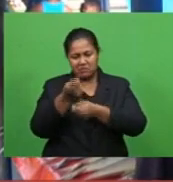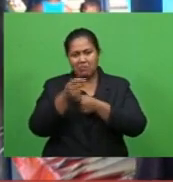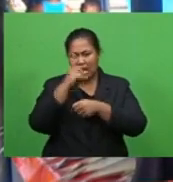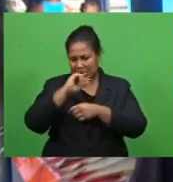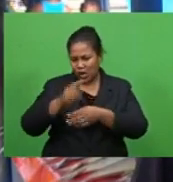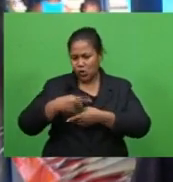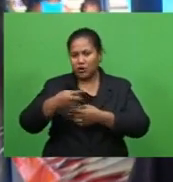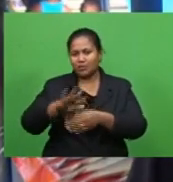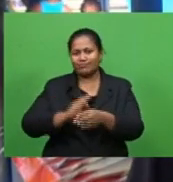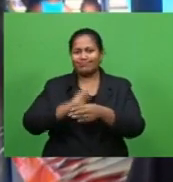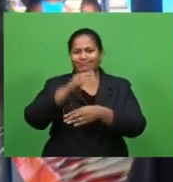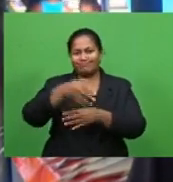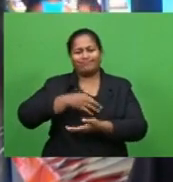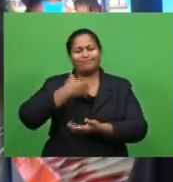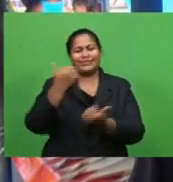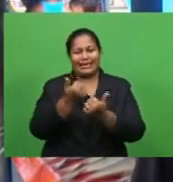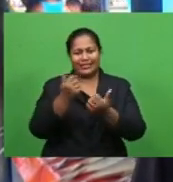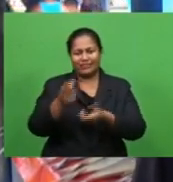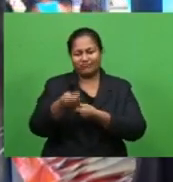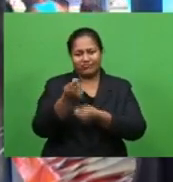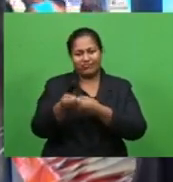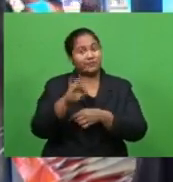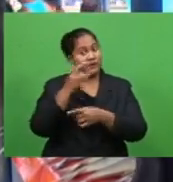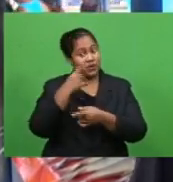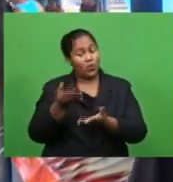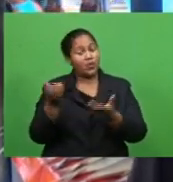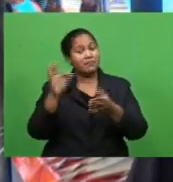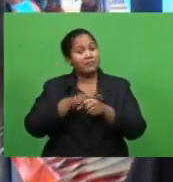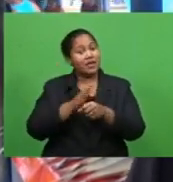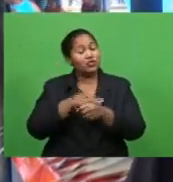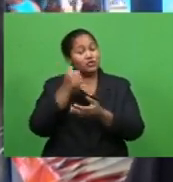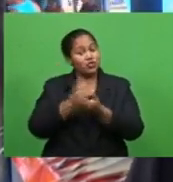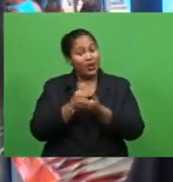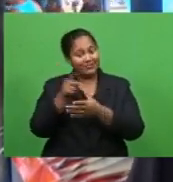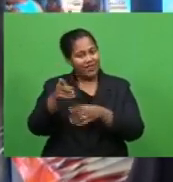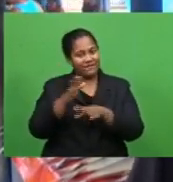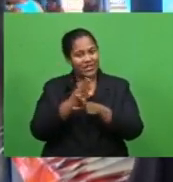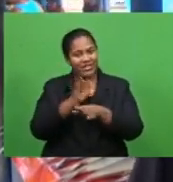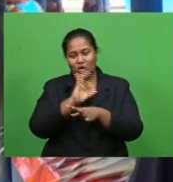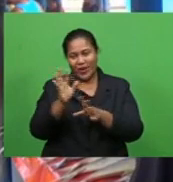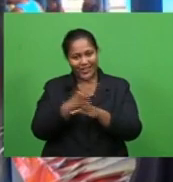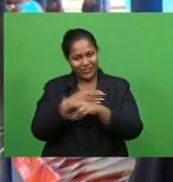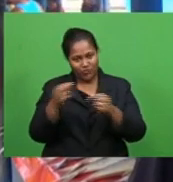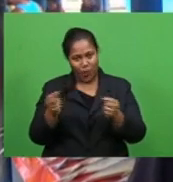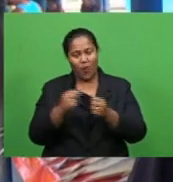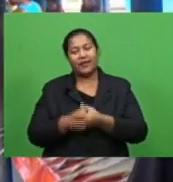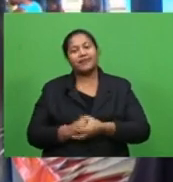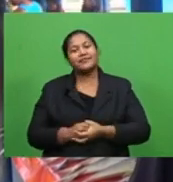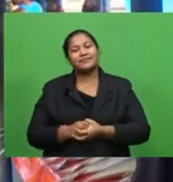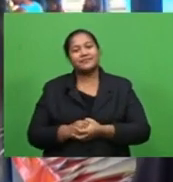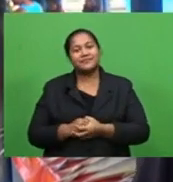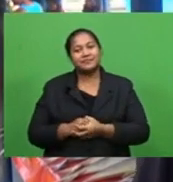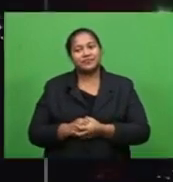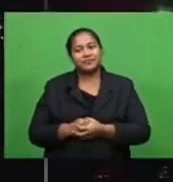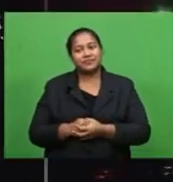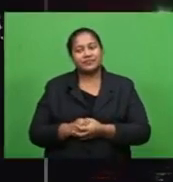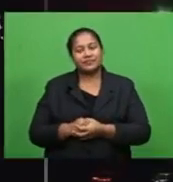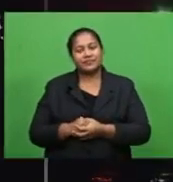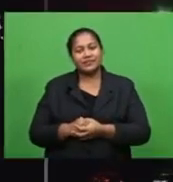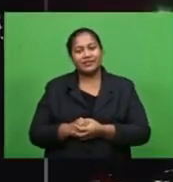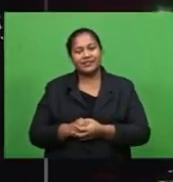The ministry will create a proper framework to ensure the two species are not exploited. Apenisa Wangarodobu, FBC News.